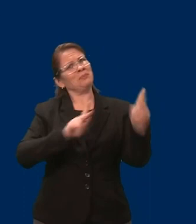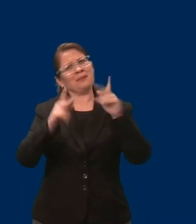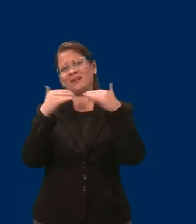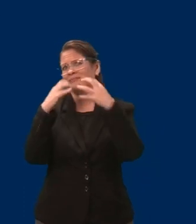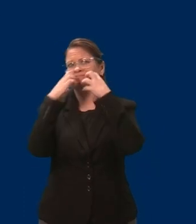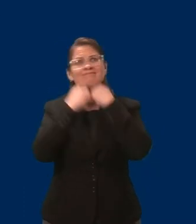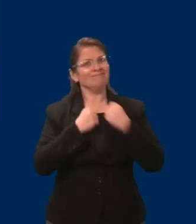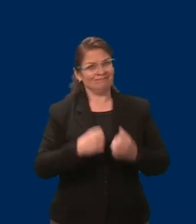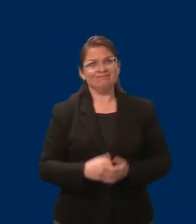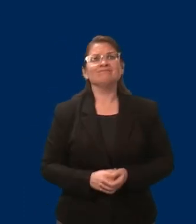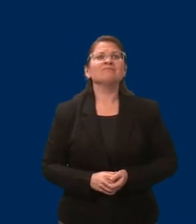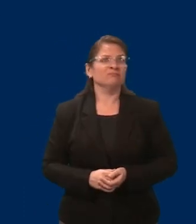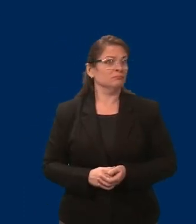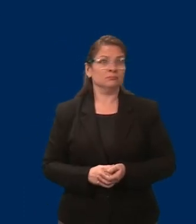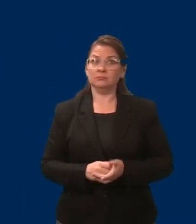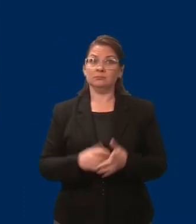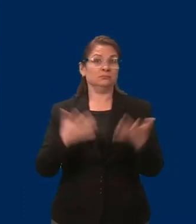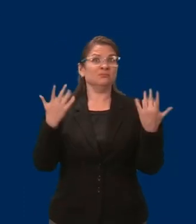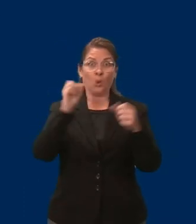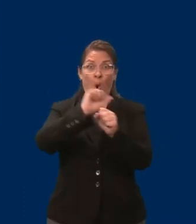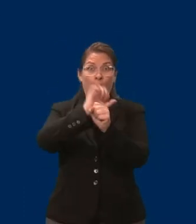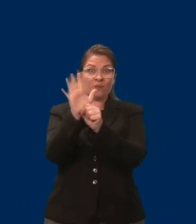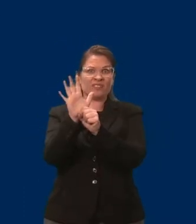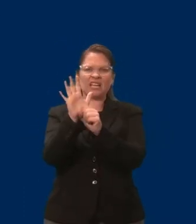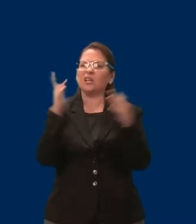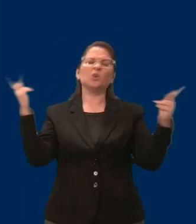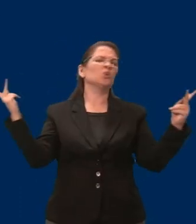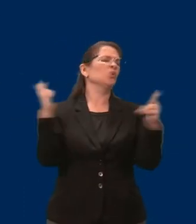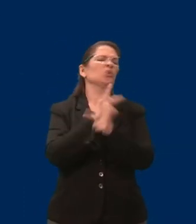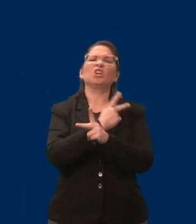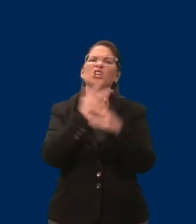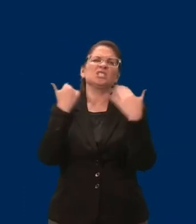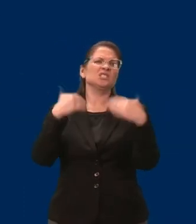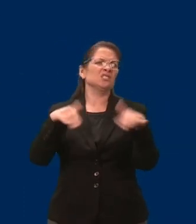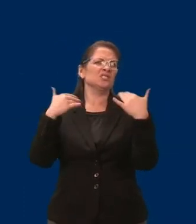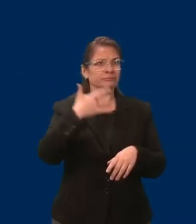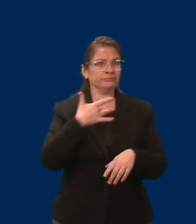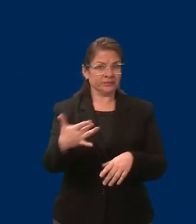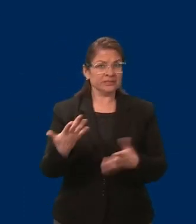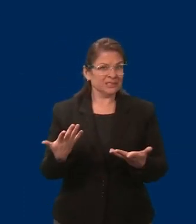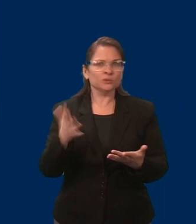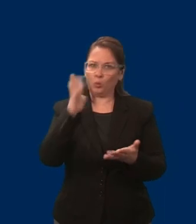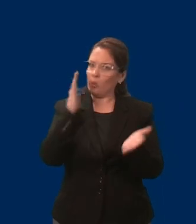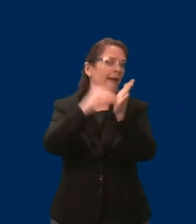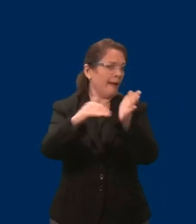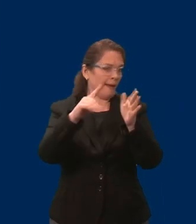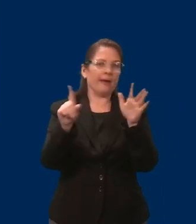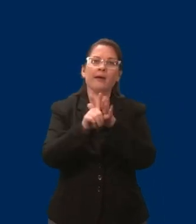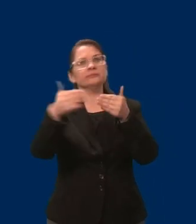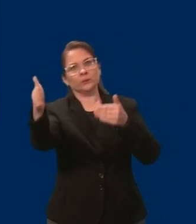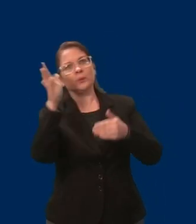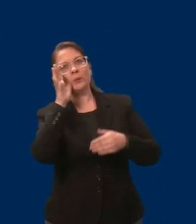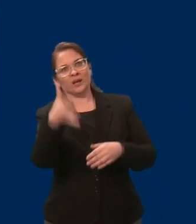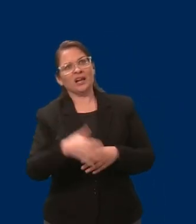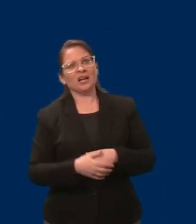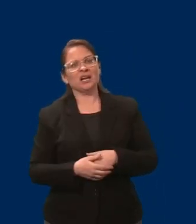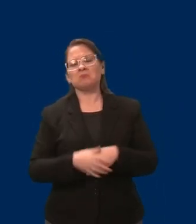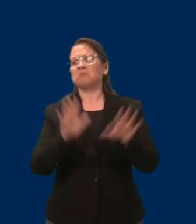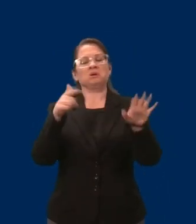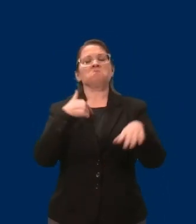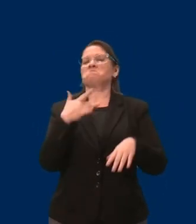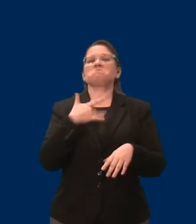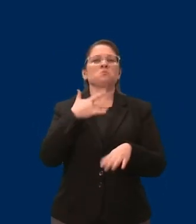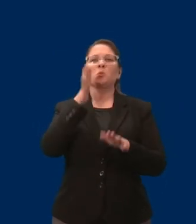by the COVID-19 and of course it's after effects. I'm pushing for this significant